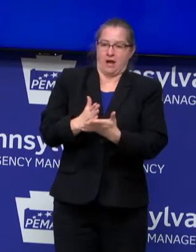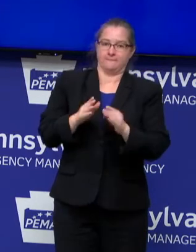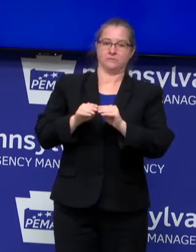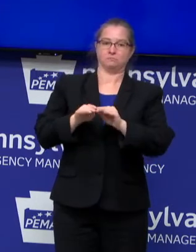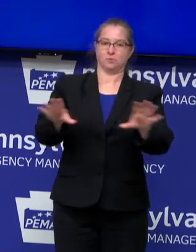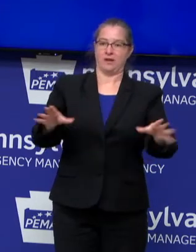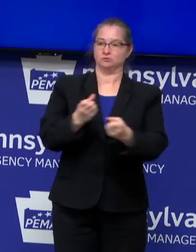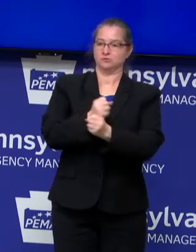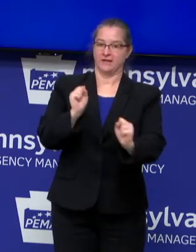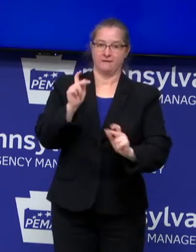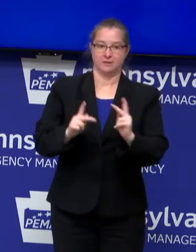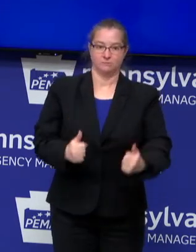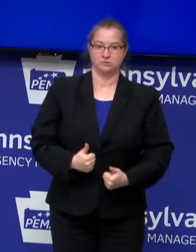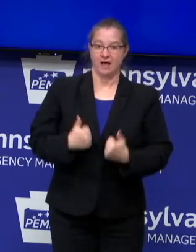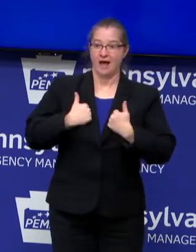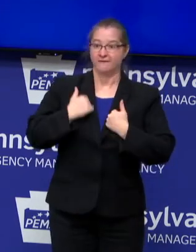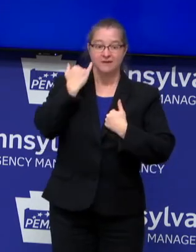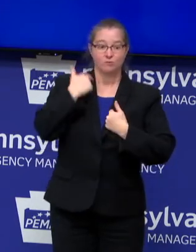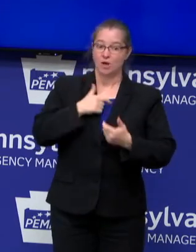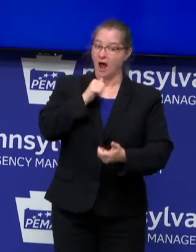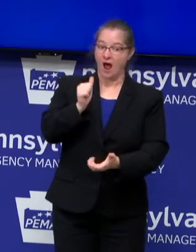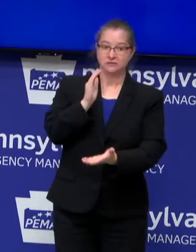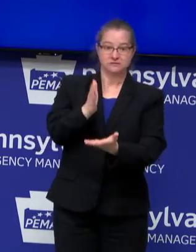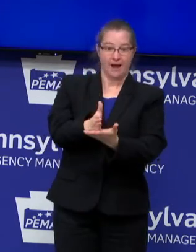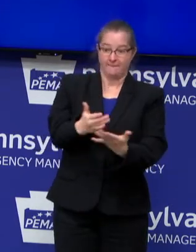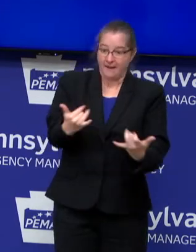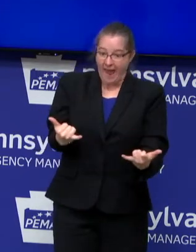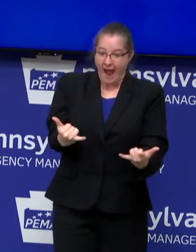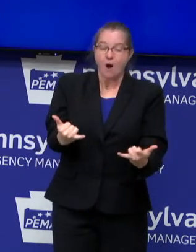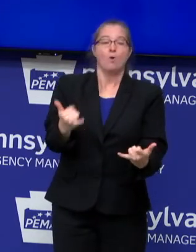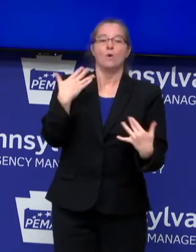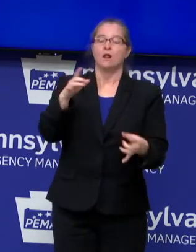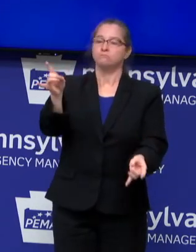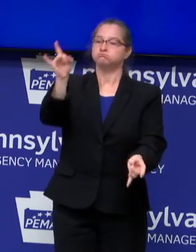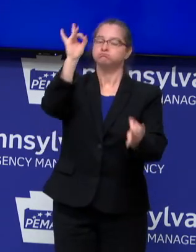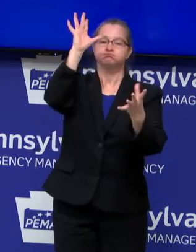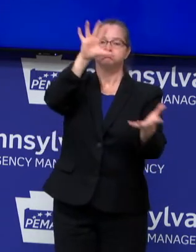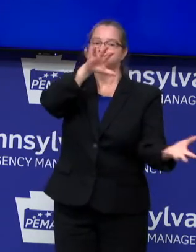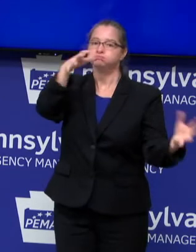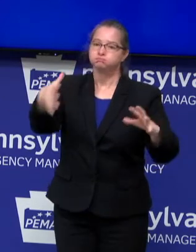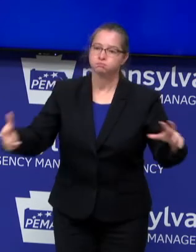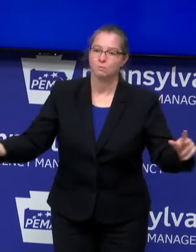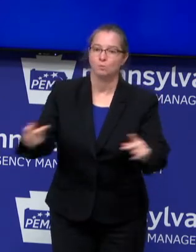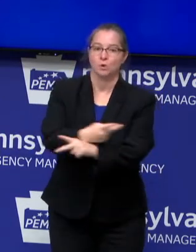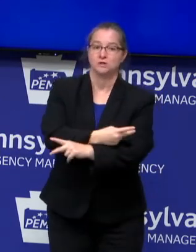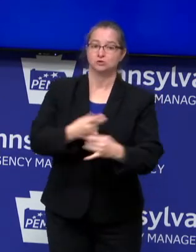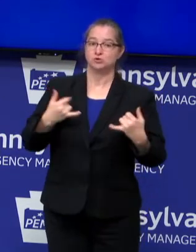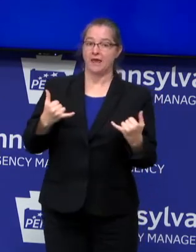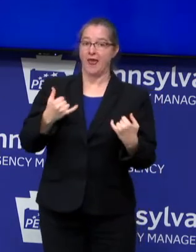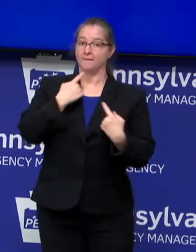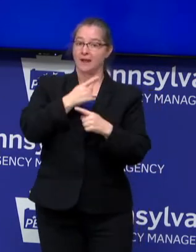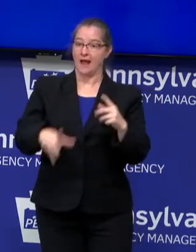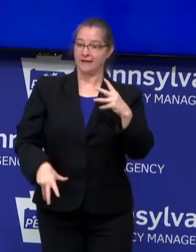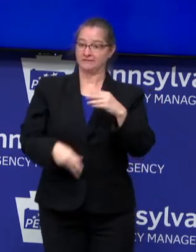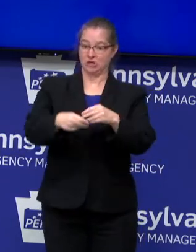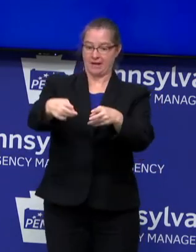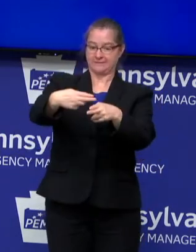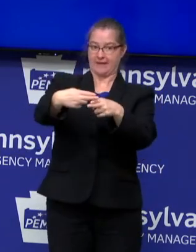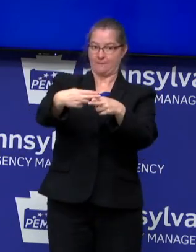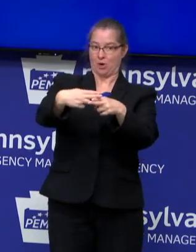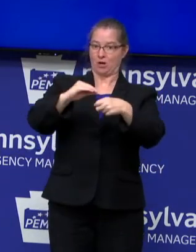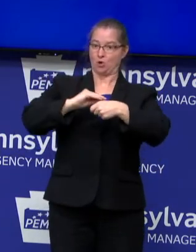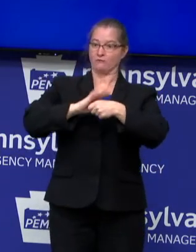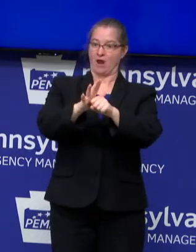If we don't, we're going to be in big trouble. So today, I'm announcing additional temporary COVID-19